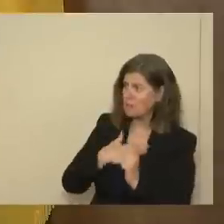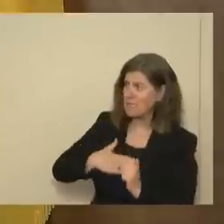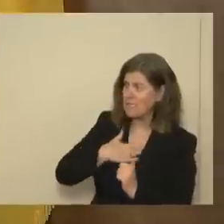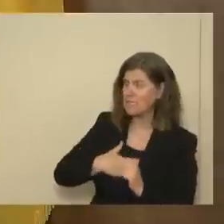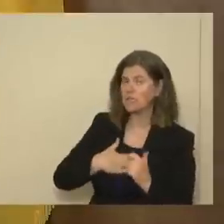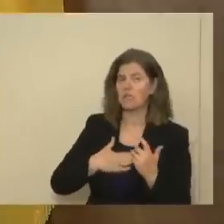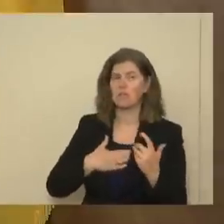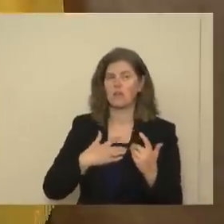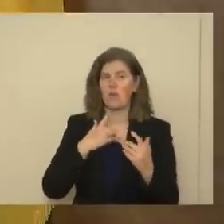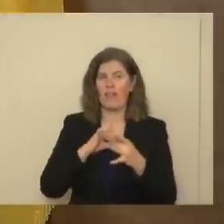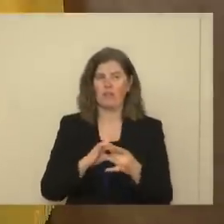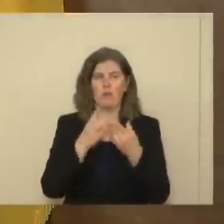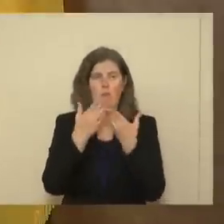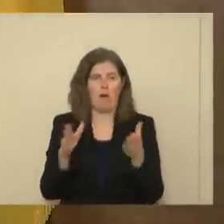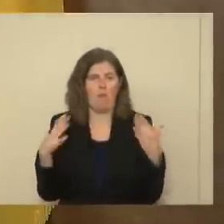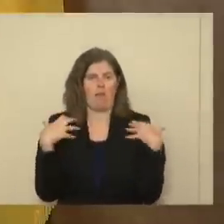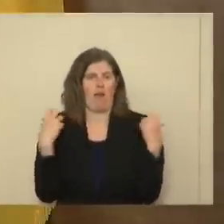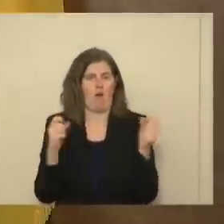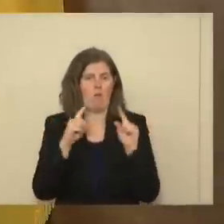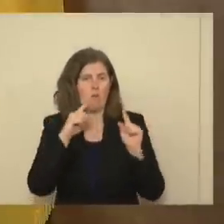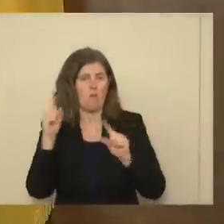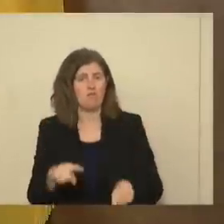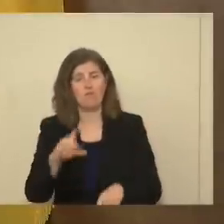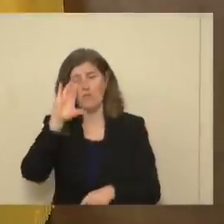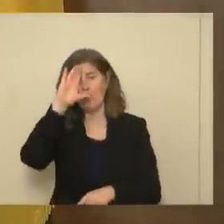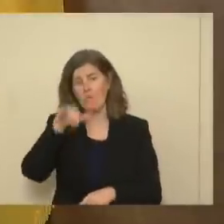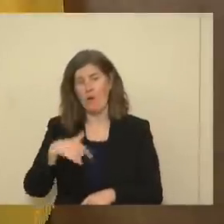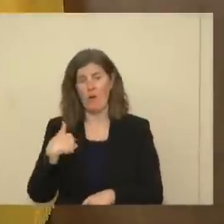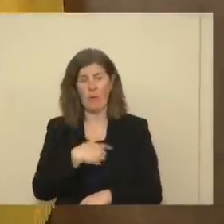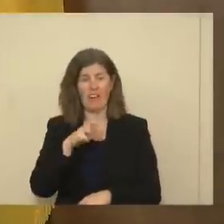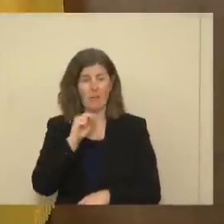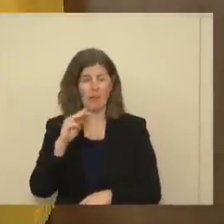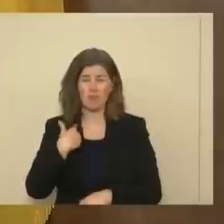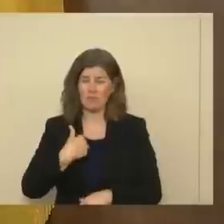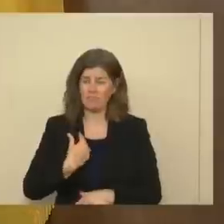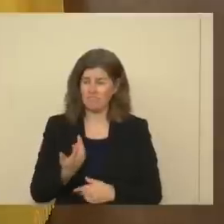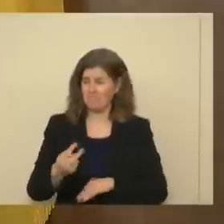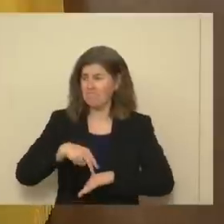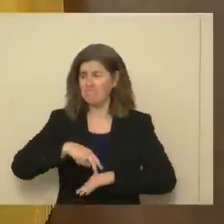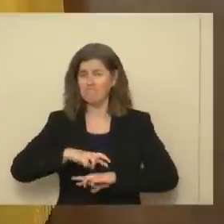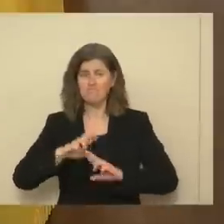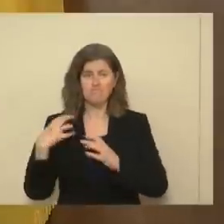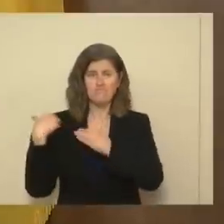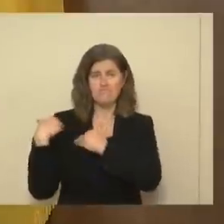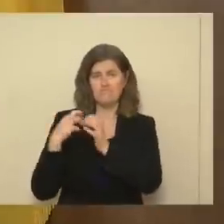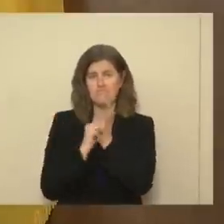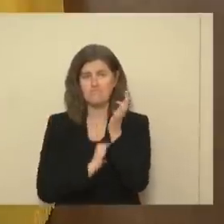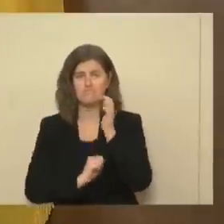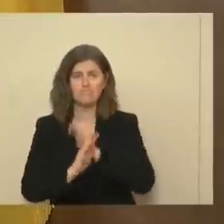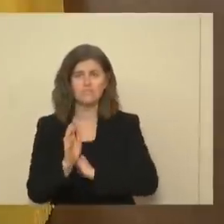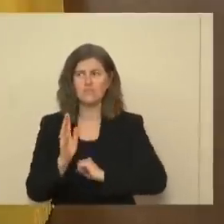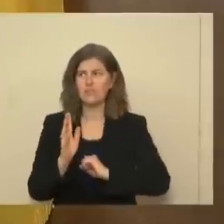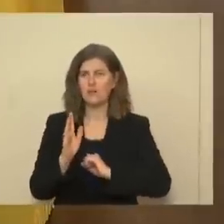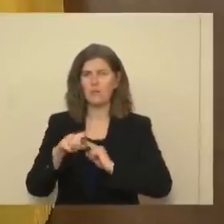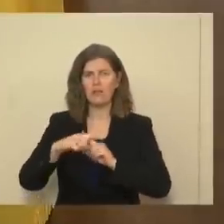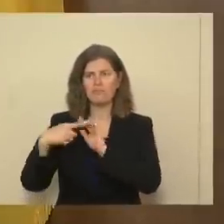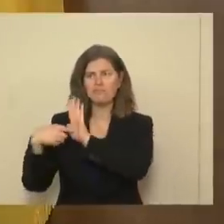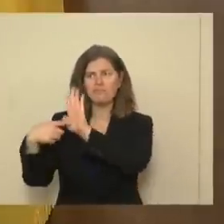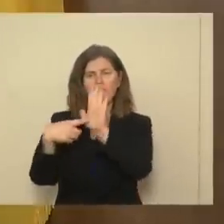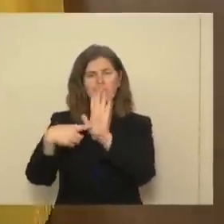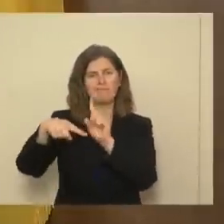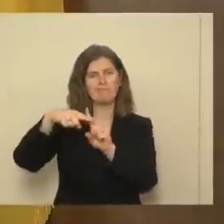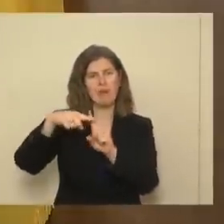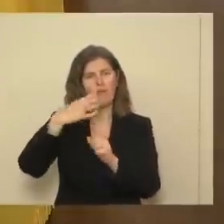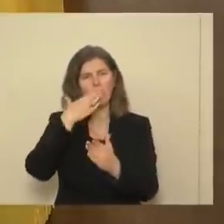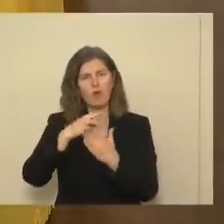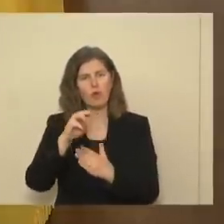of our public health orders. You know, New Mexico has stood up, and frankly, we have stood out as one of those states.